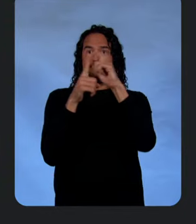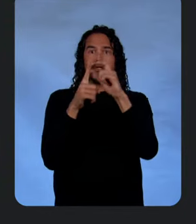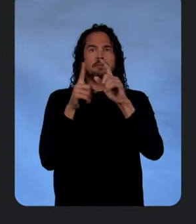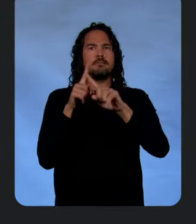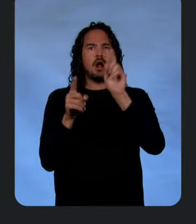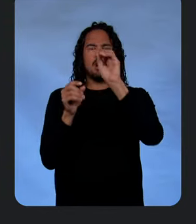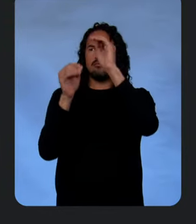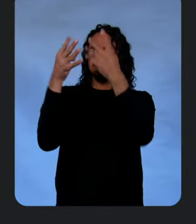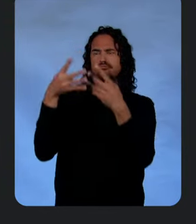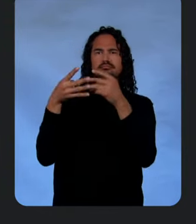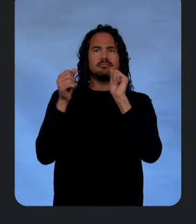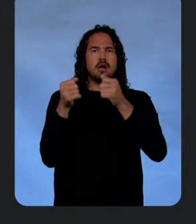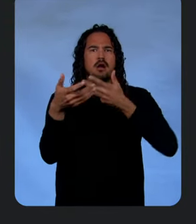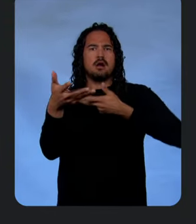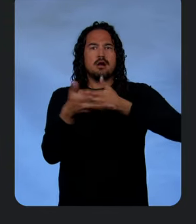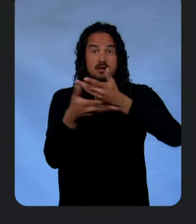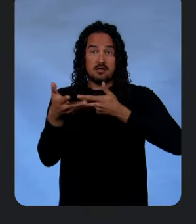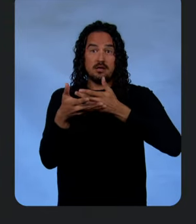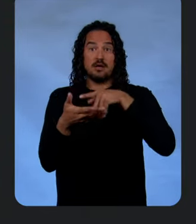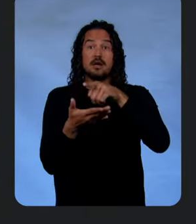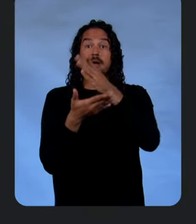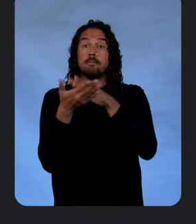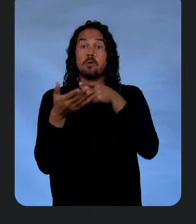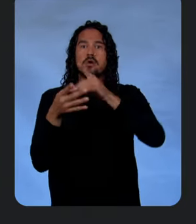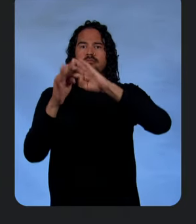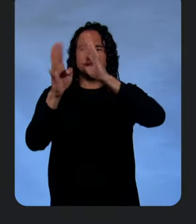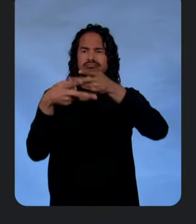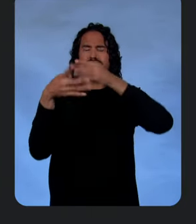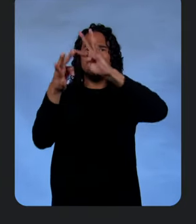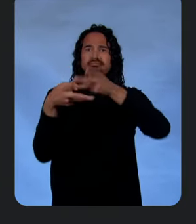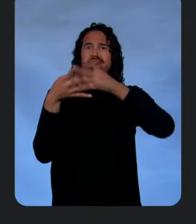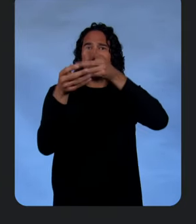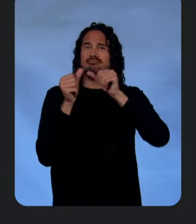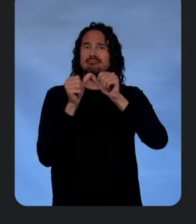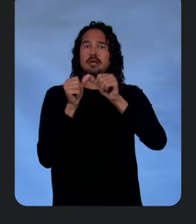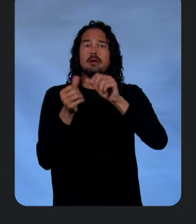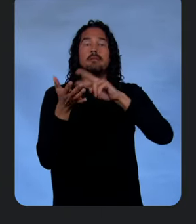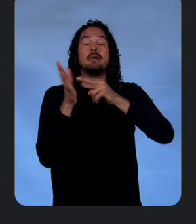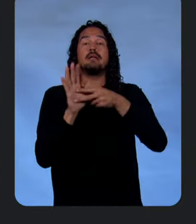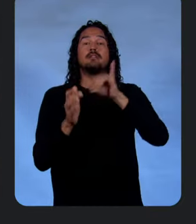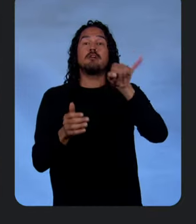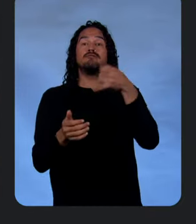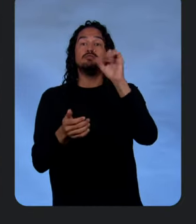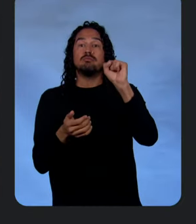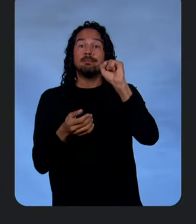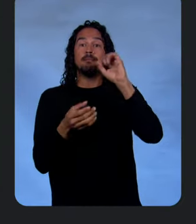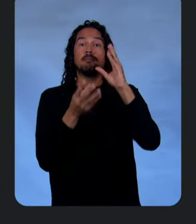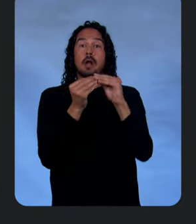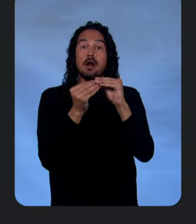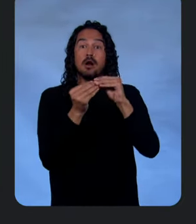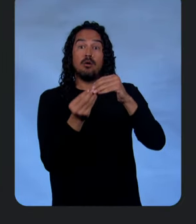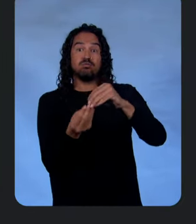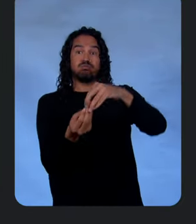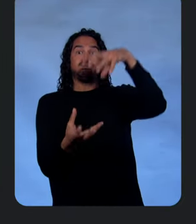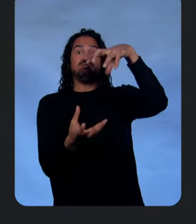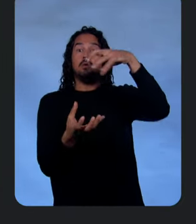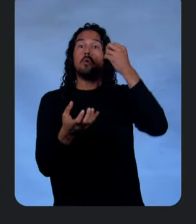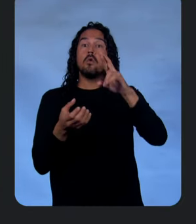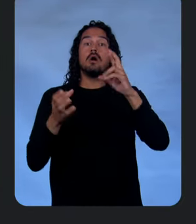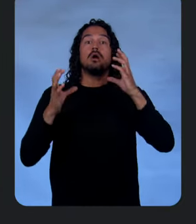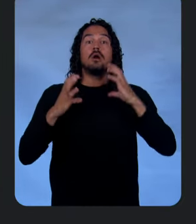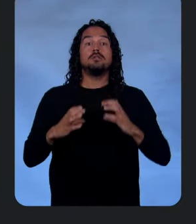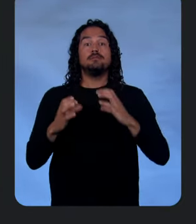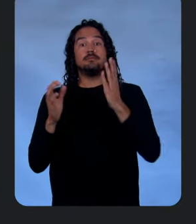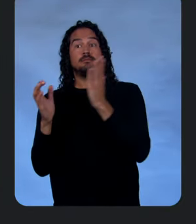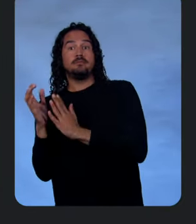is streamed on demand. So, it doesn't blow the JavaScript bundle with lots of client-side code. And when I